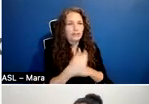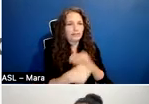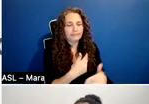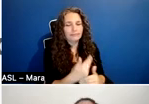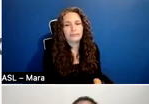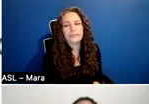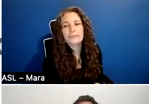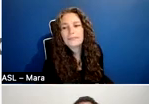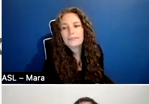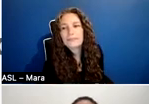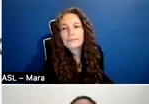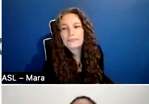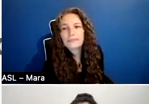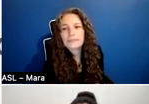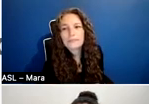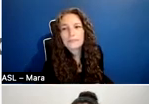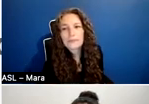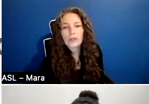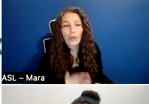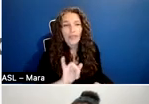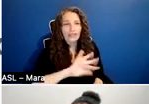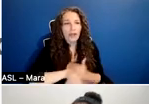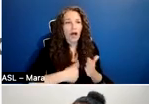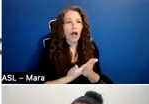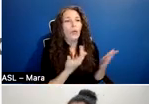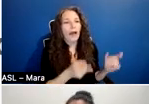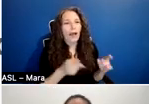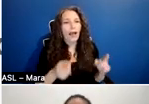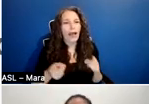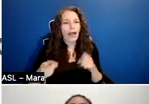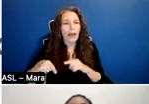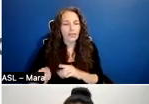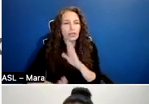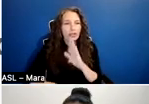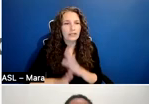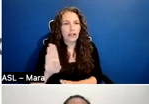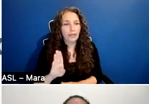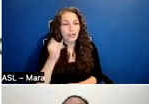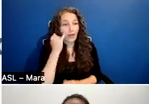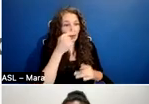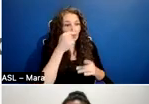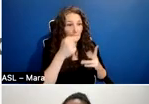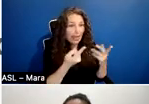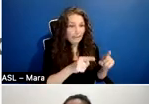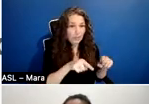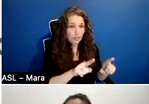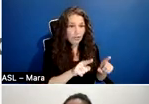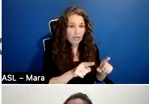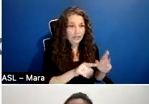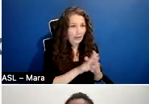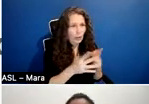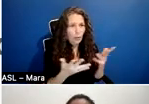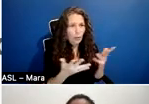that can be happening during development. So if you're doing all of that during development, then what's left for pre-production? So next slide, please.